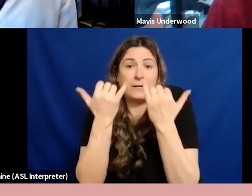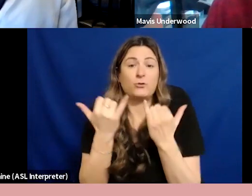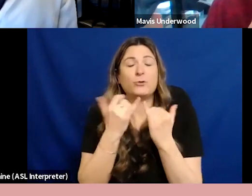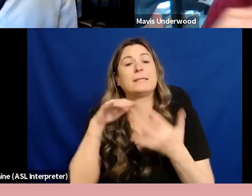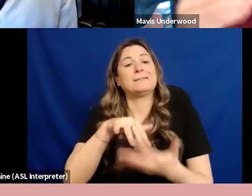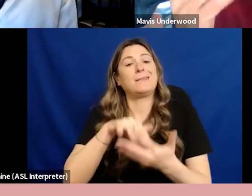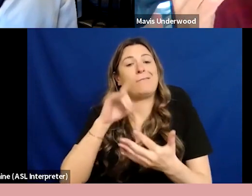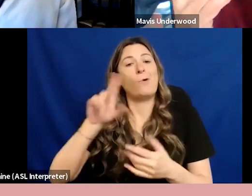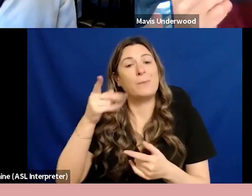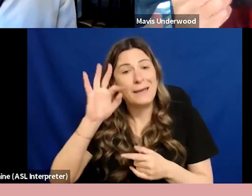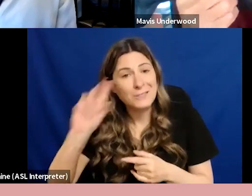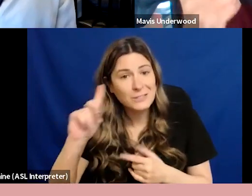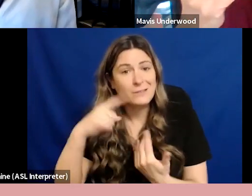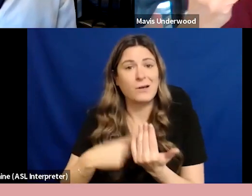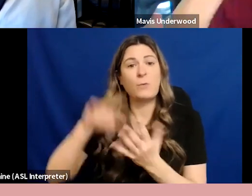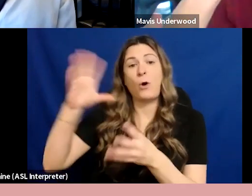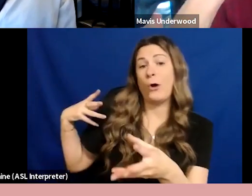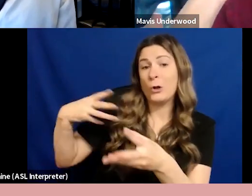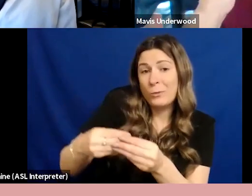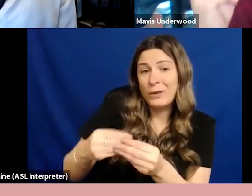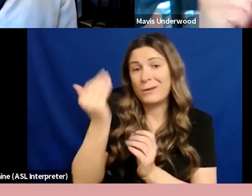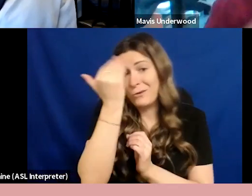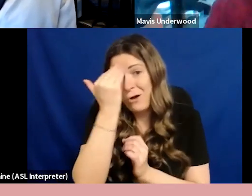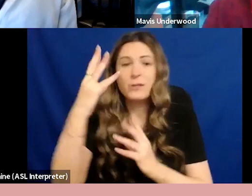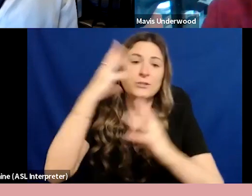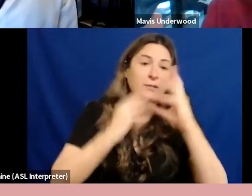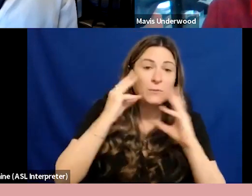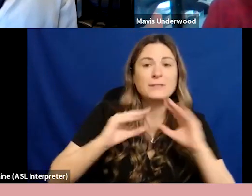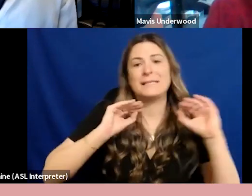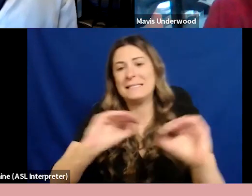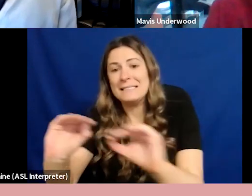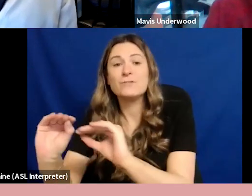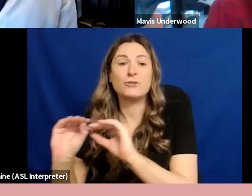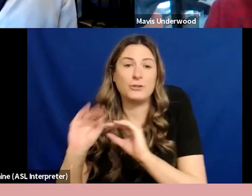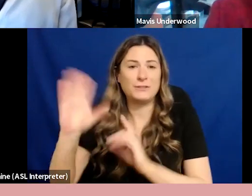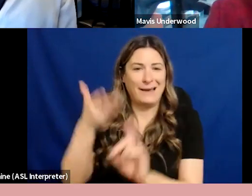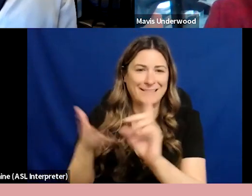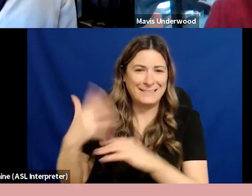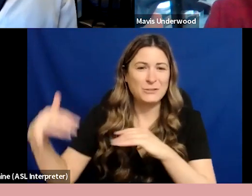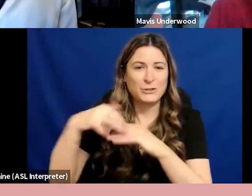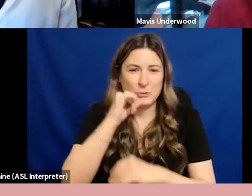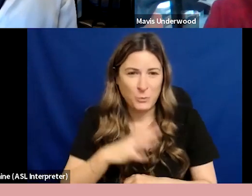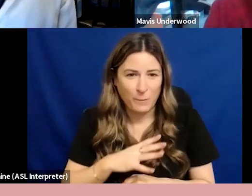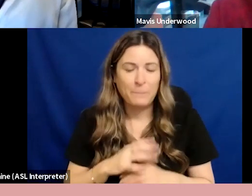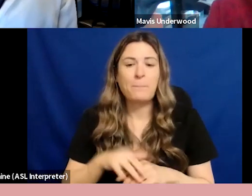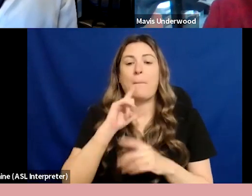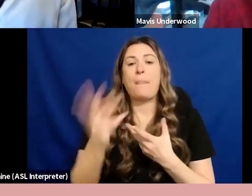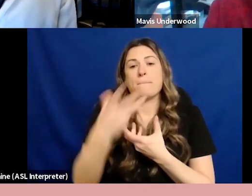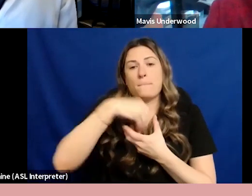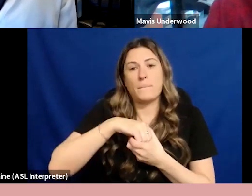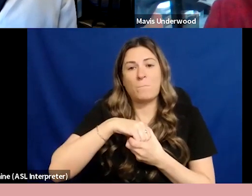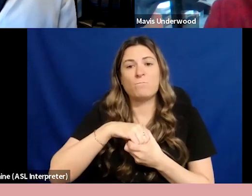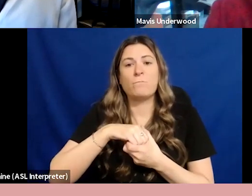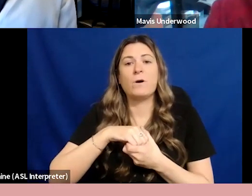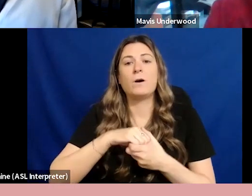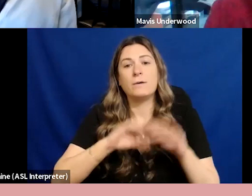accumulated knowledge, experience, and teachings as a Hosseinich woman. She is hoping to incorporate lived experience and the guidings and